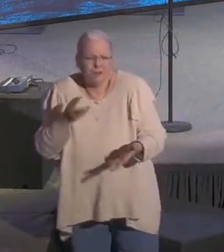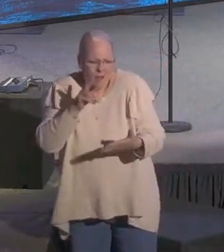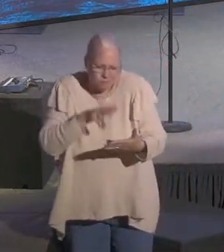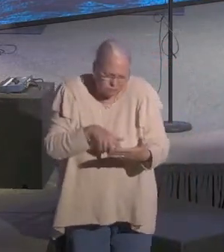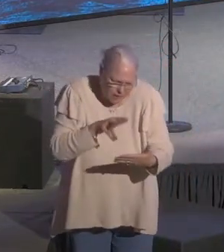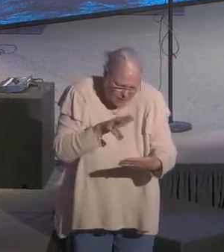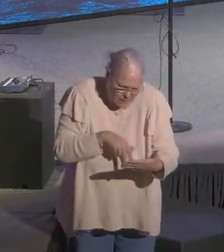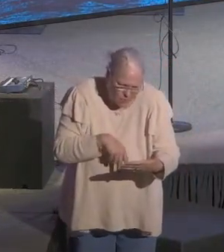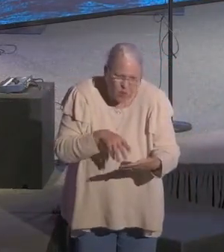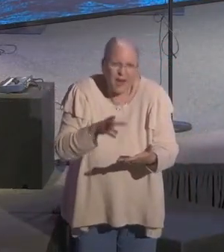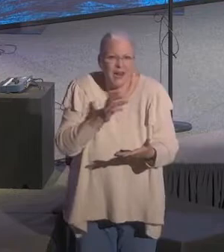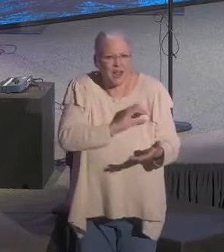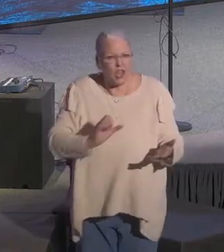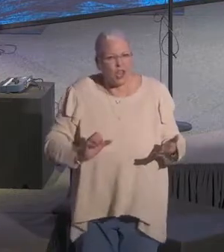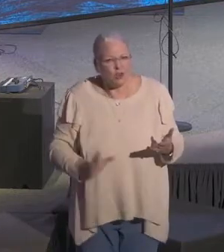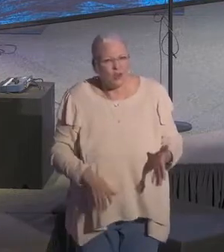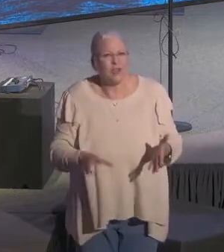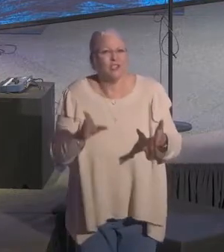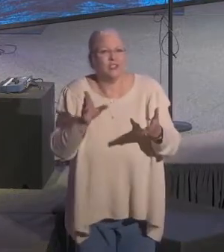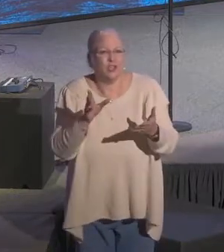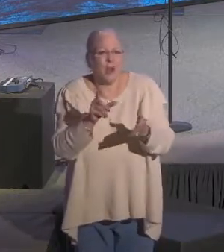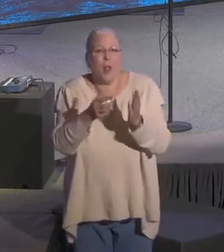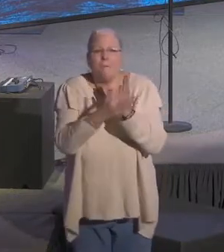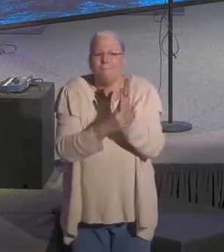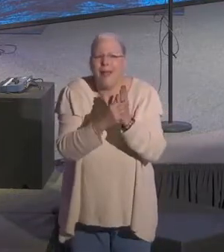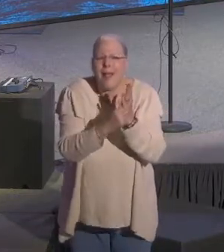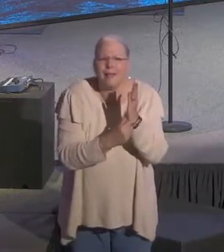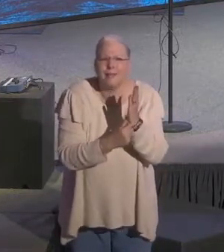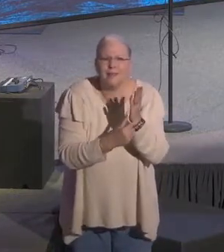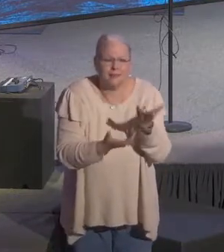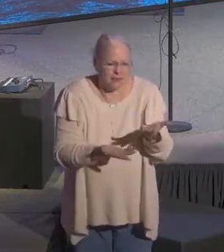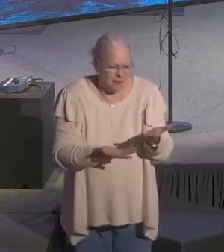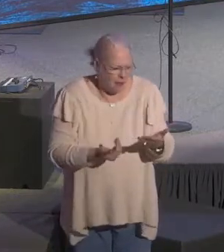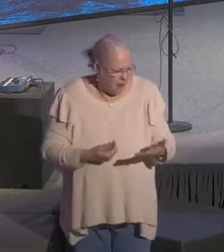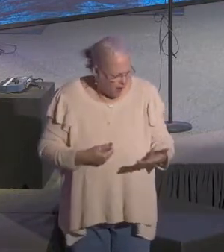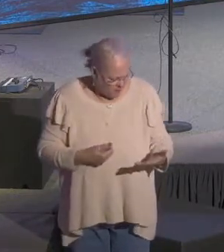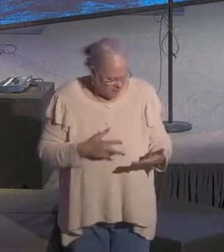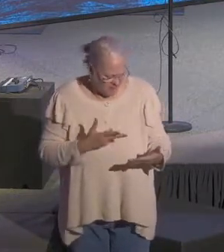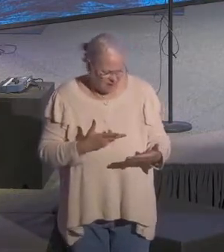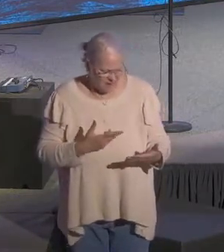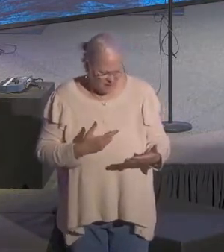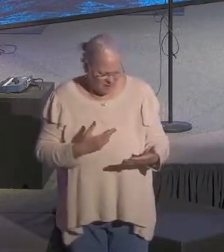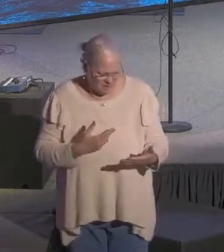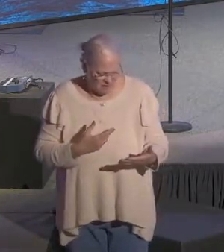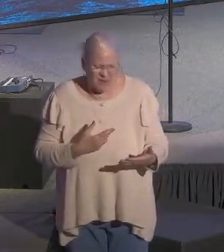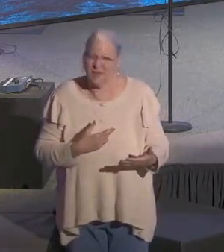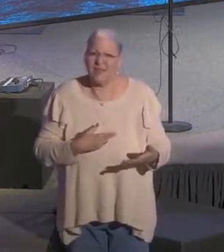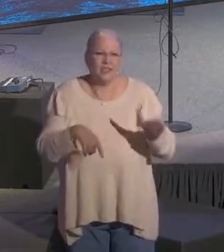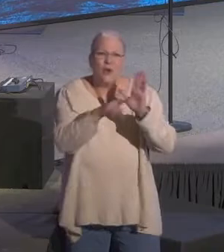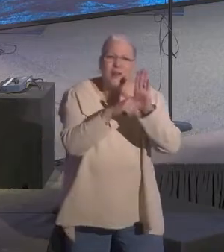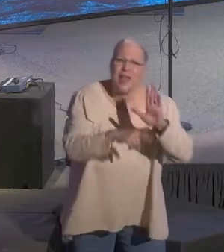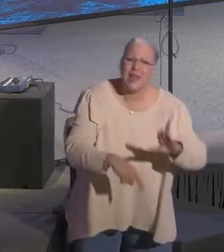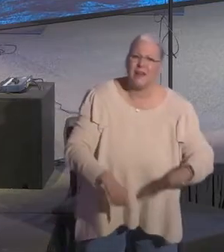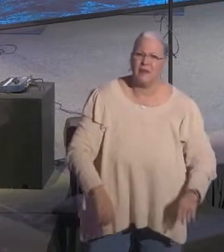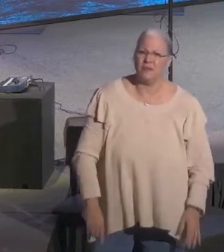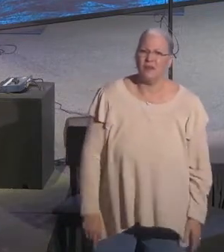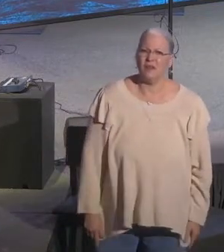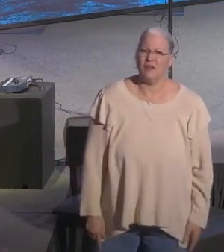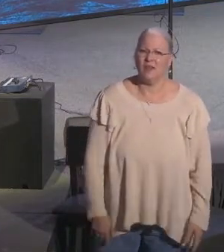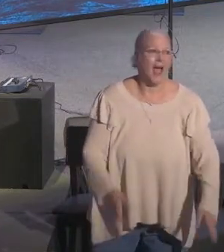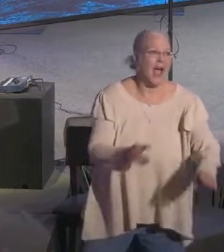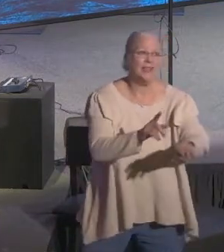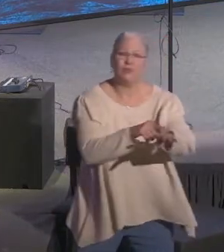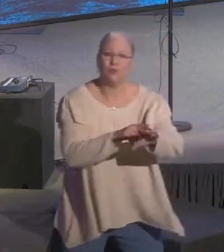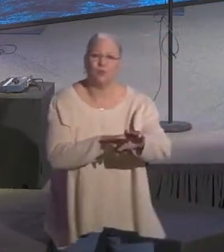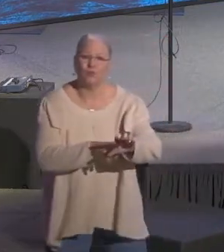publications, and I think, no wonder no one, people don't want to, not no one, but some people don't want to be part of this. So negative. And there's